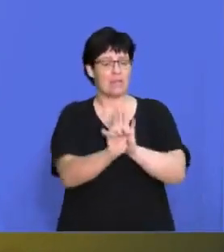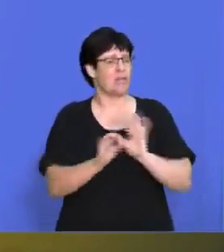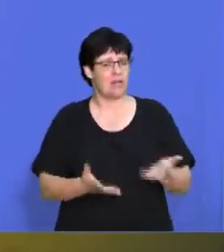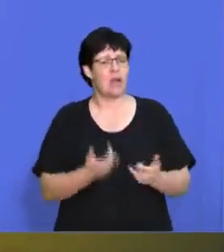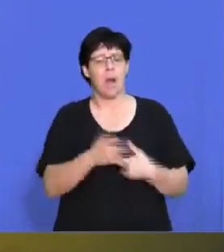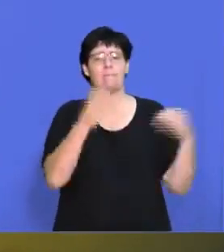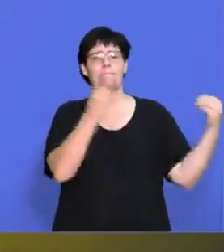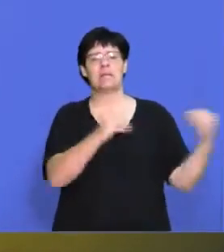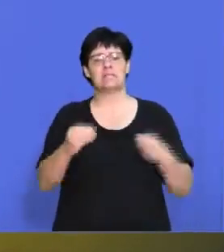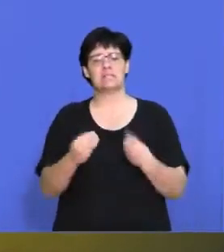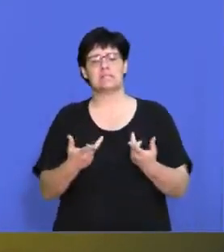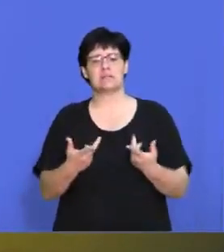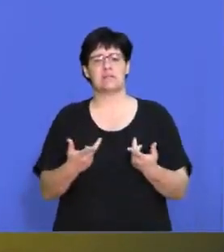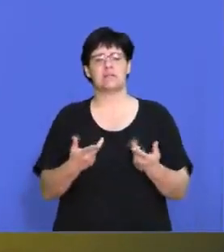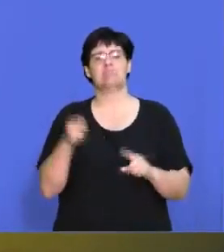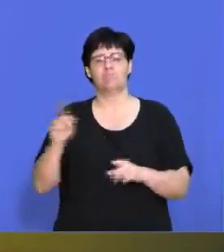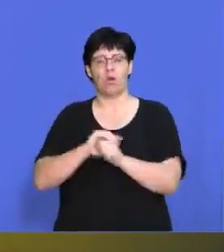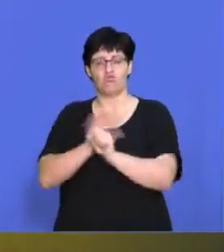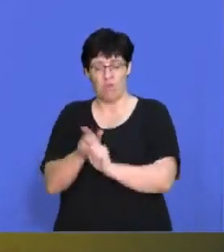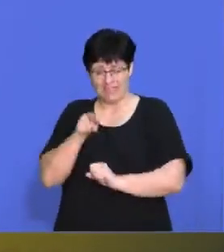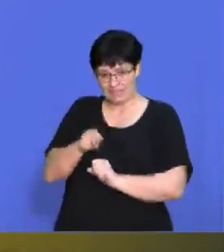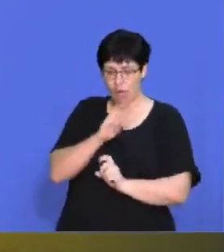responded to the COVID pandemic?